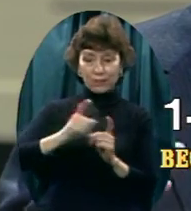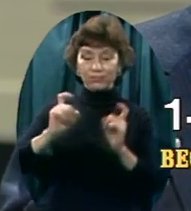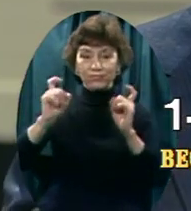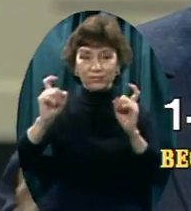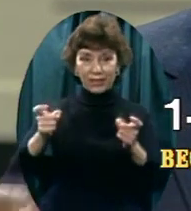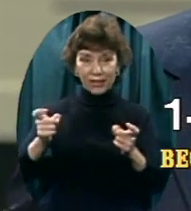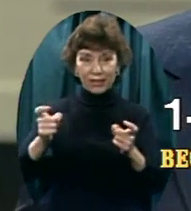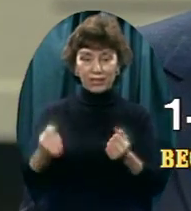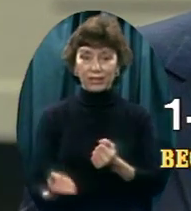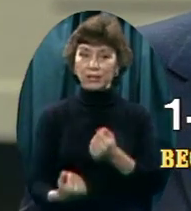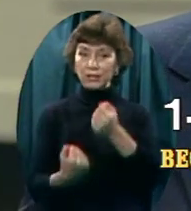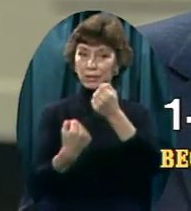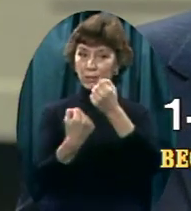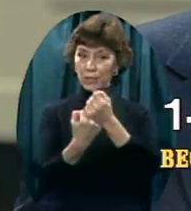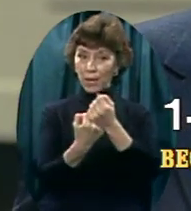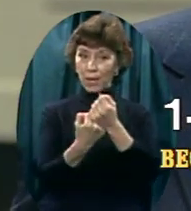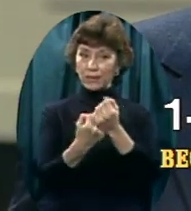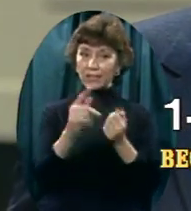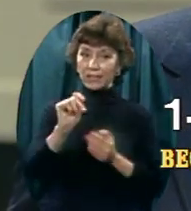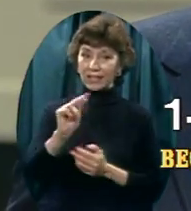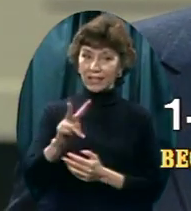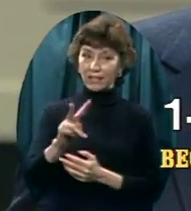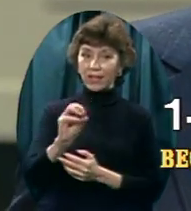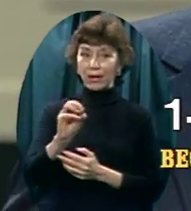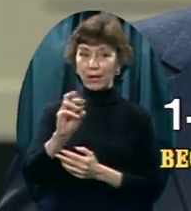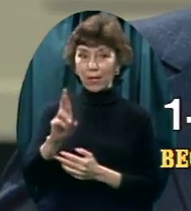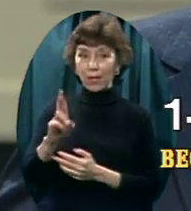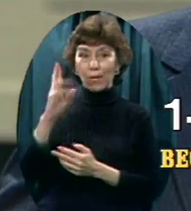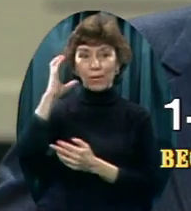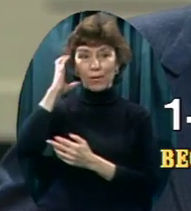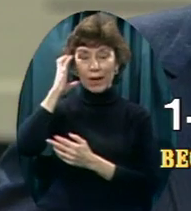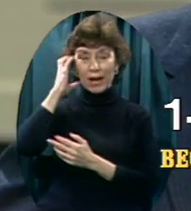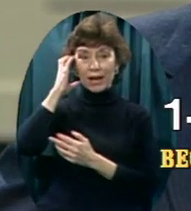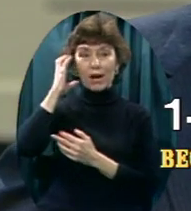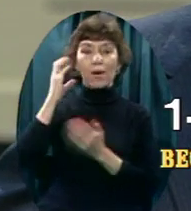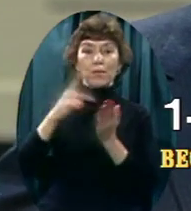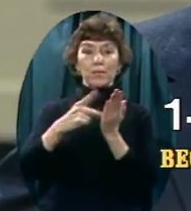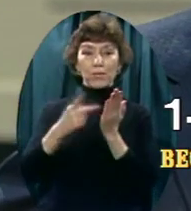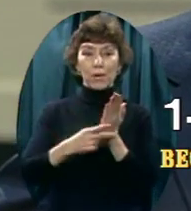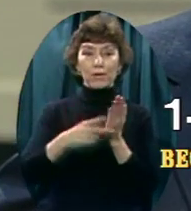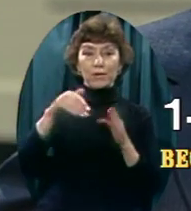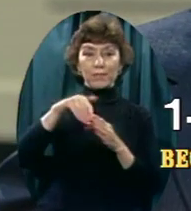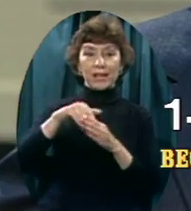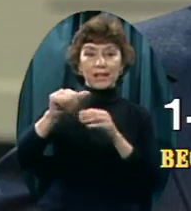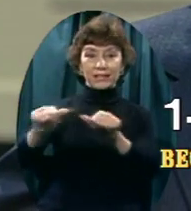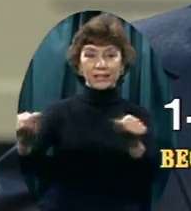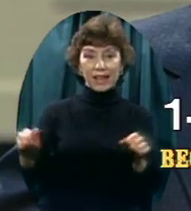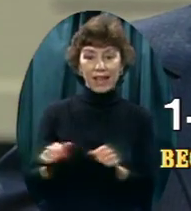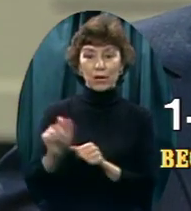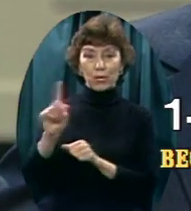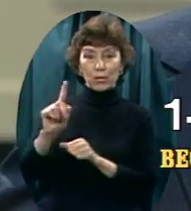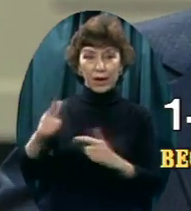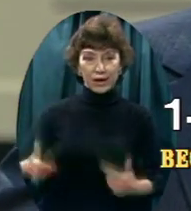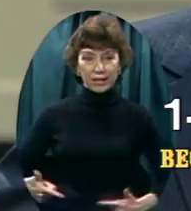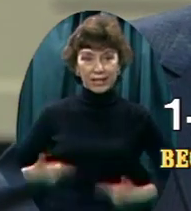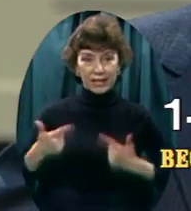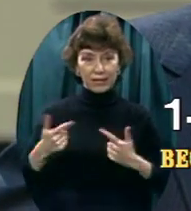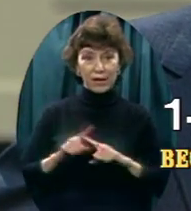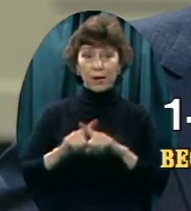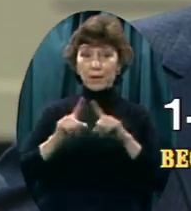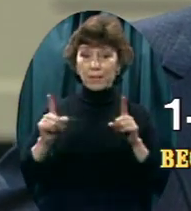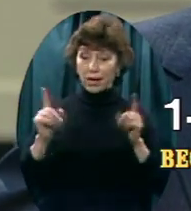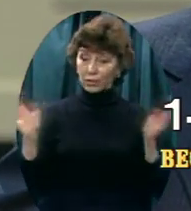in the area where they live. But as a special incentive to our friends everywhere to become a faith